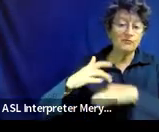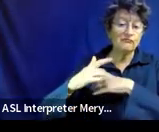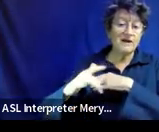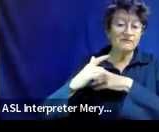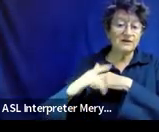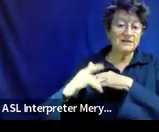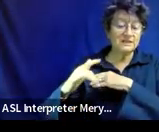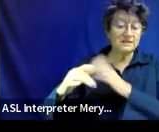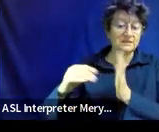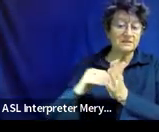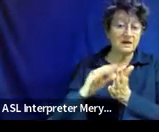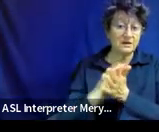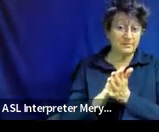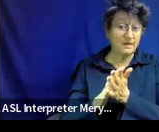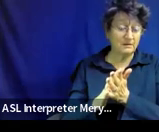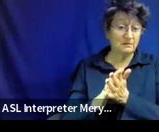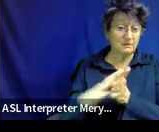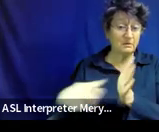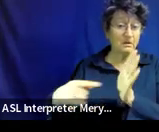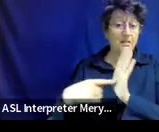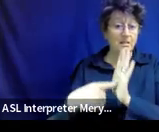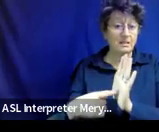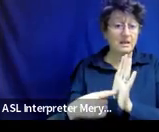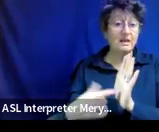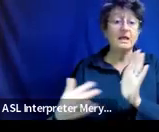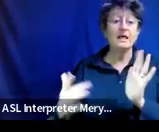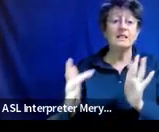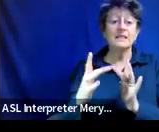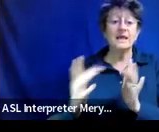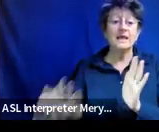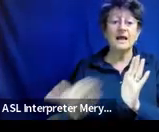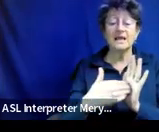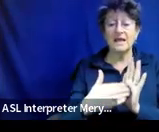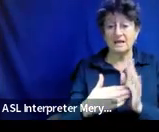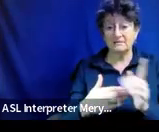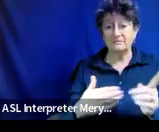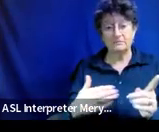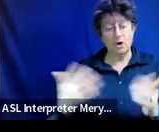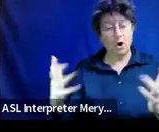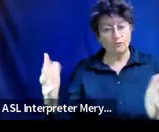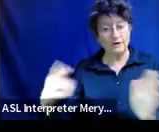Again, we shared that at the beginning of the training, but this is another link to that.